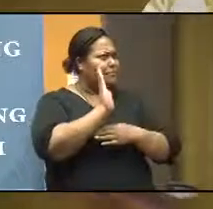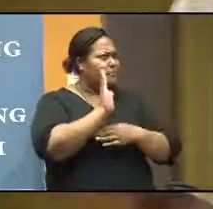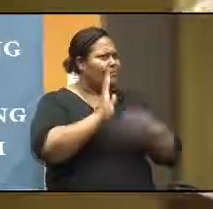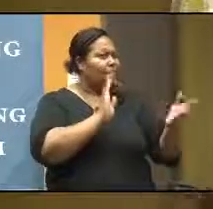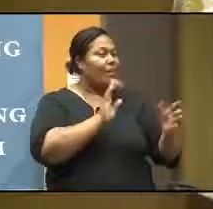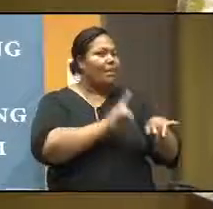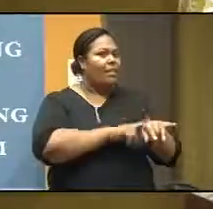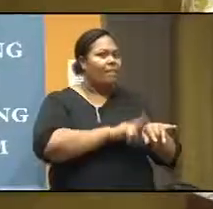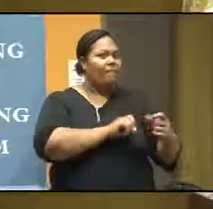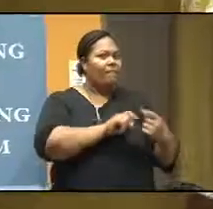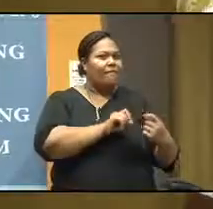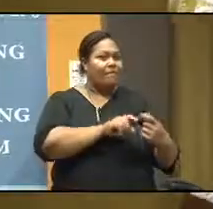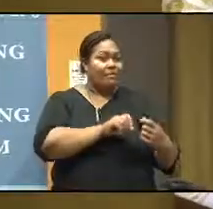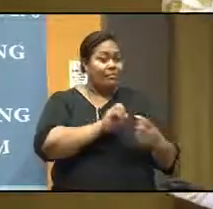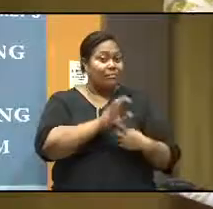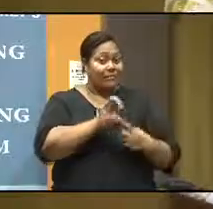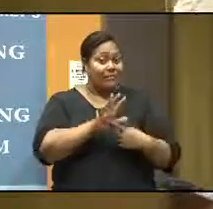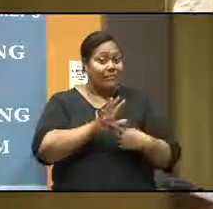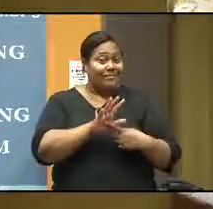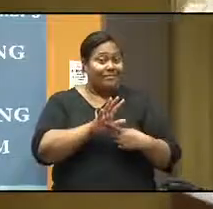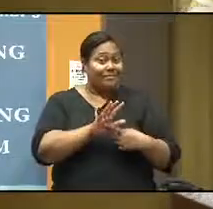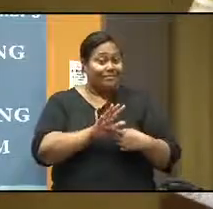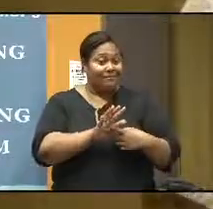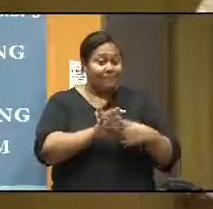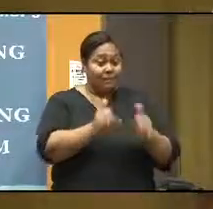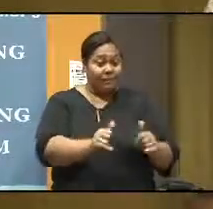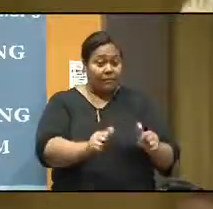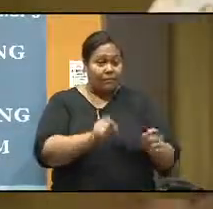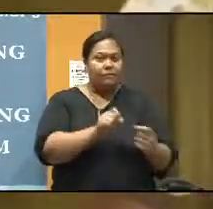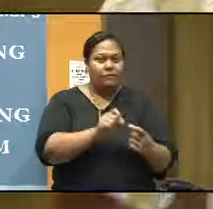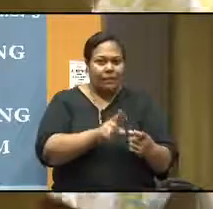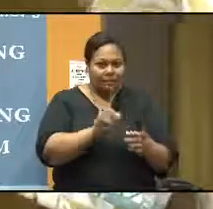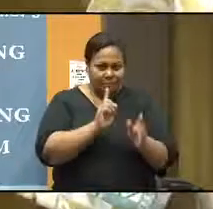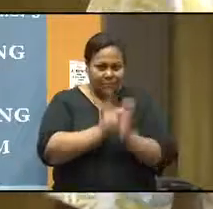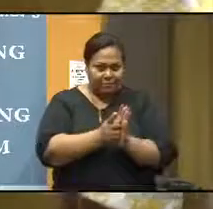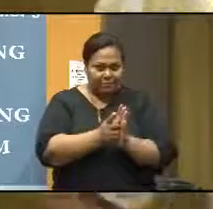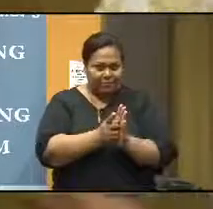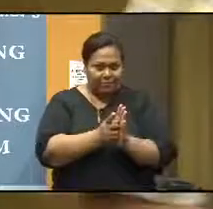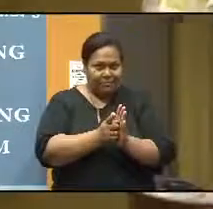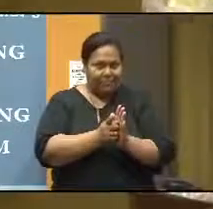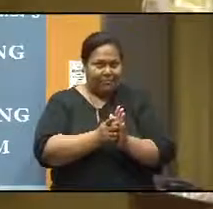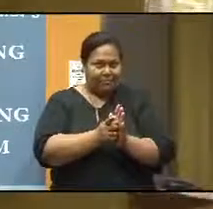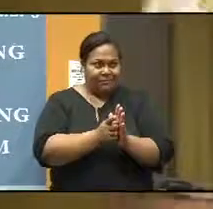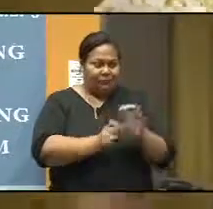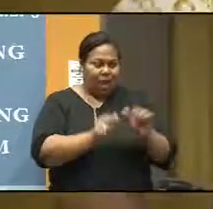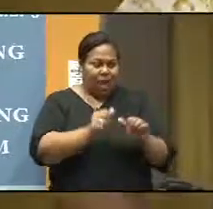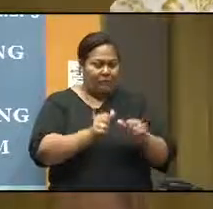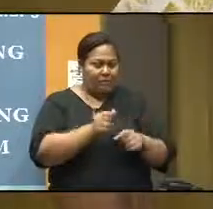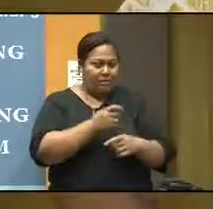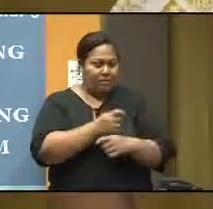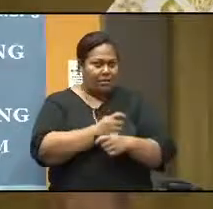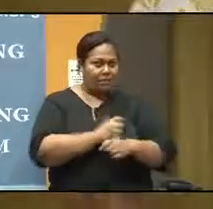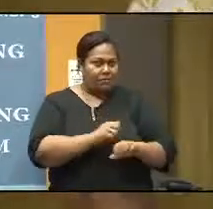timely feedback, and I think that's particularly important. just say the horse is bolted if I get feedback two months after I've done the assessment task and I've already